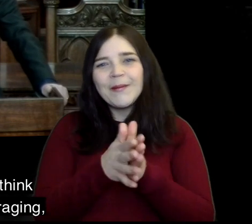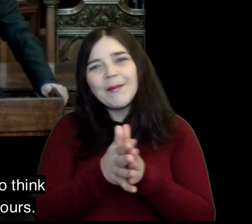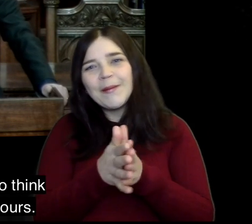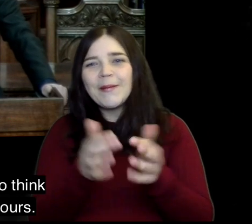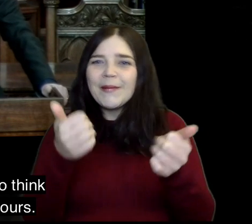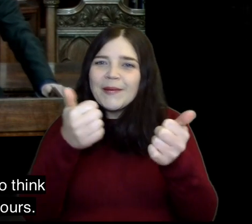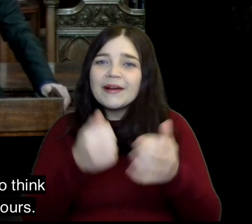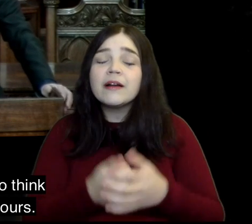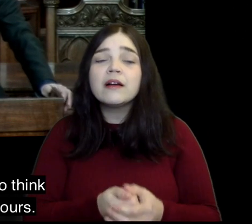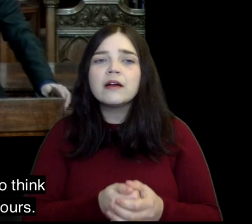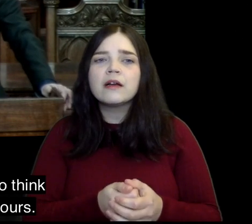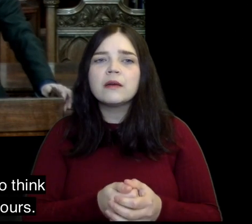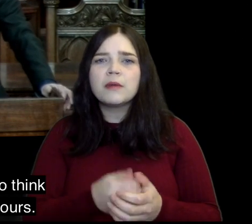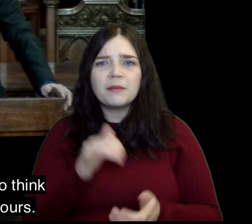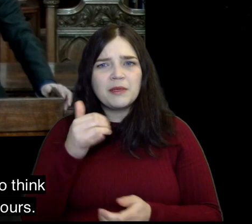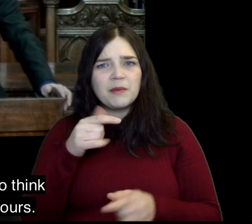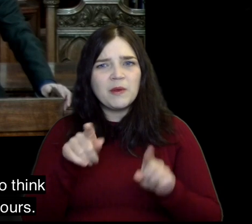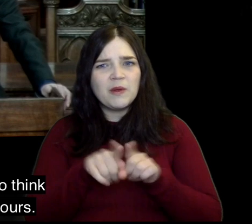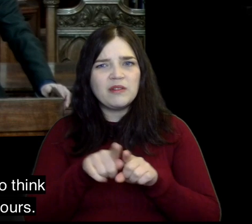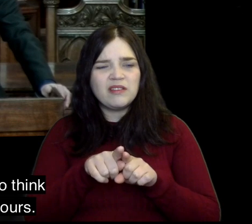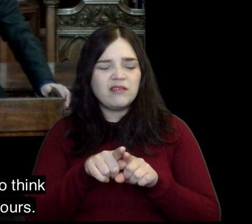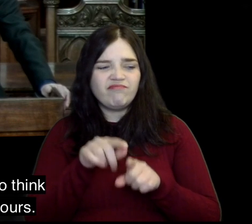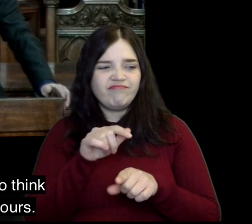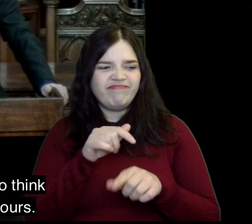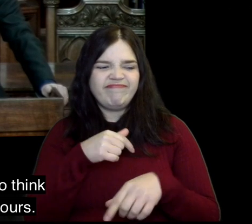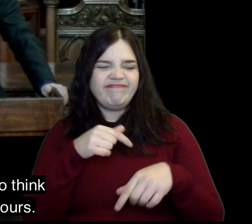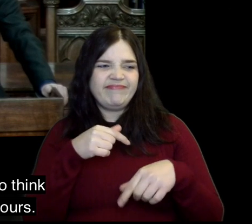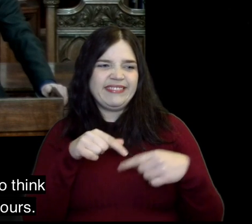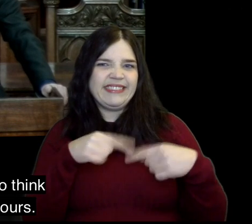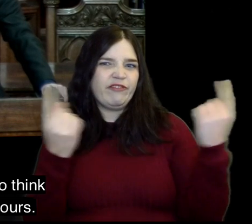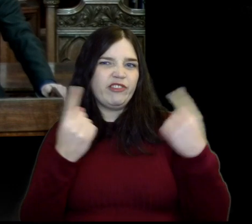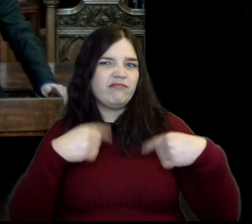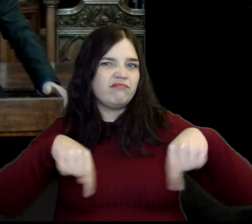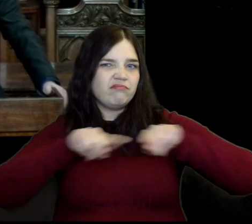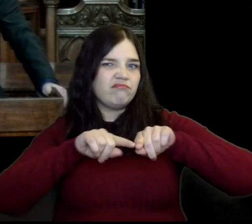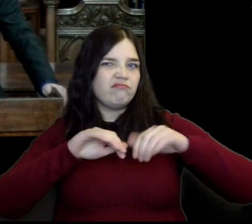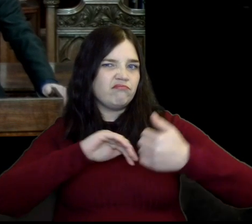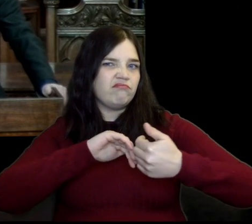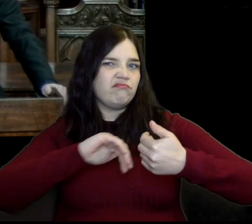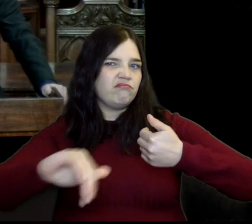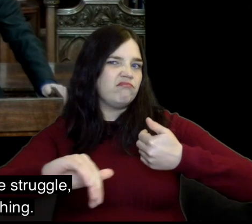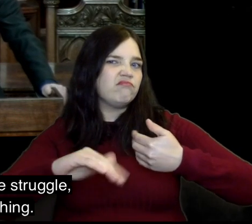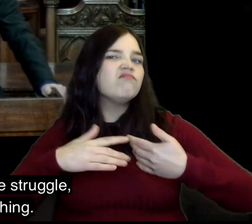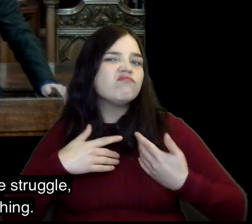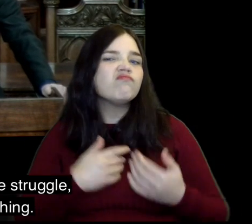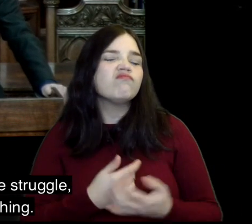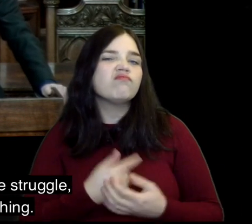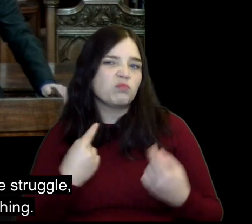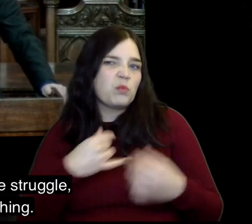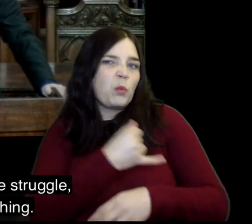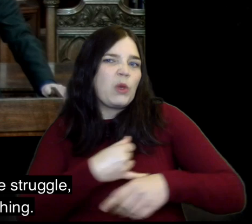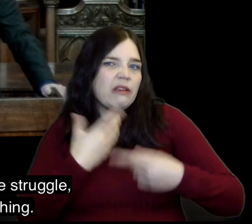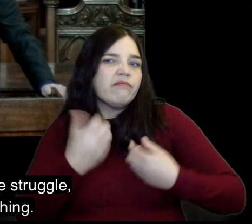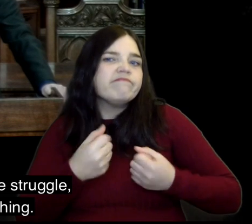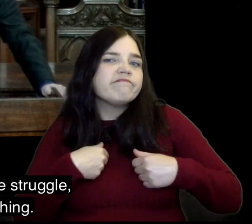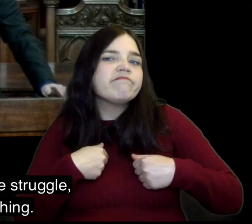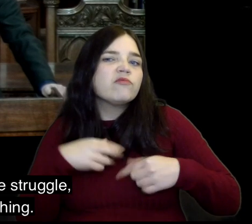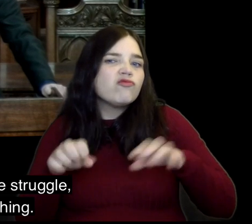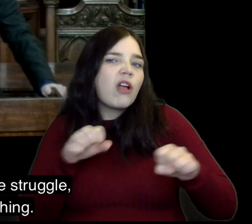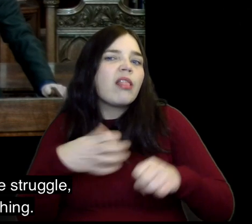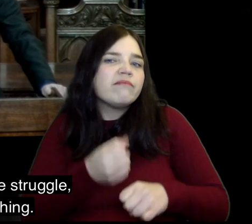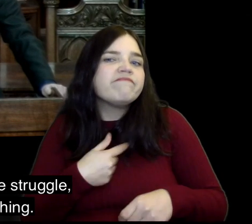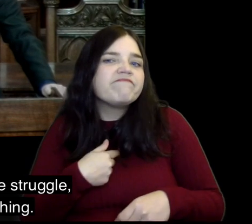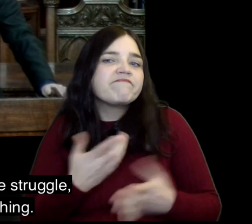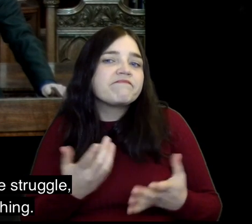that's story encouraging but we might also think that story's not us We're weak and we struggle